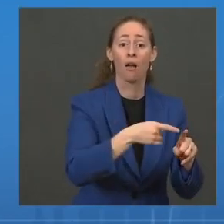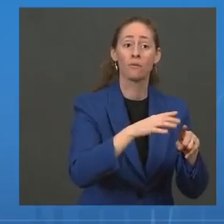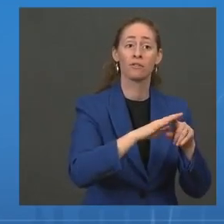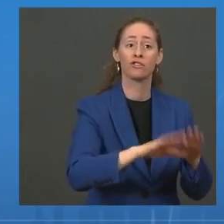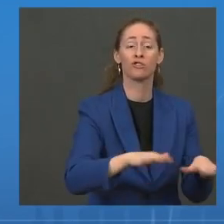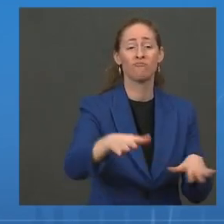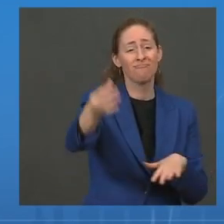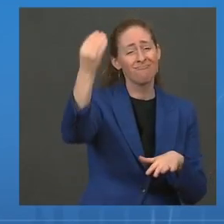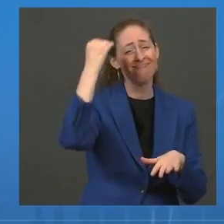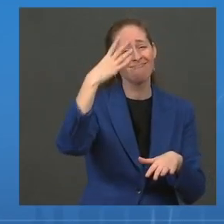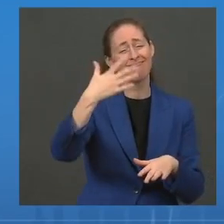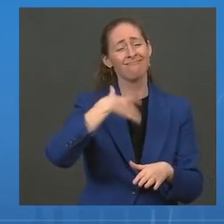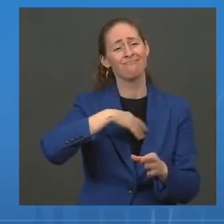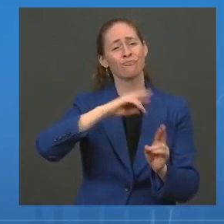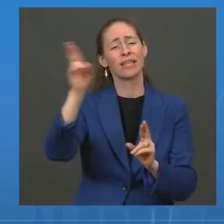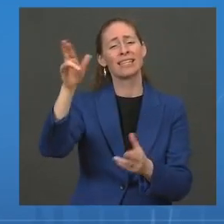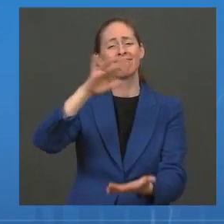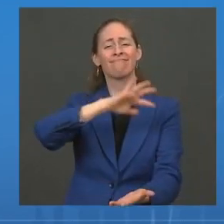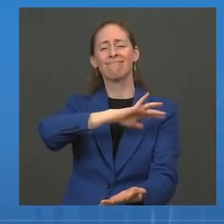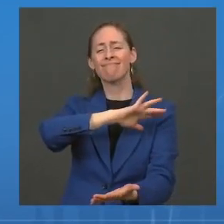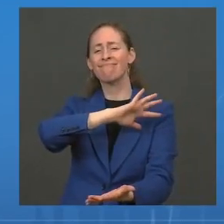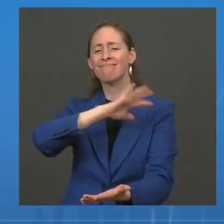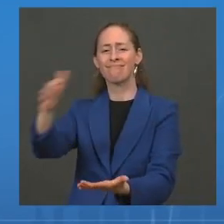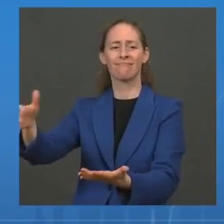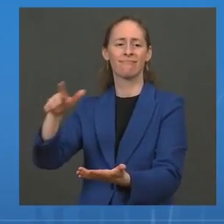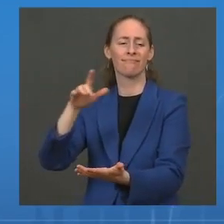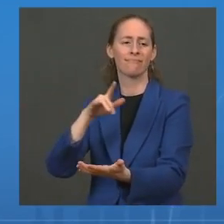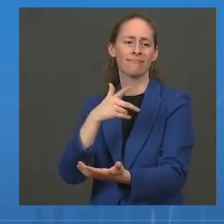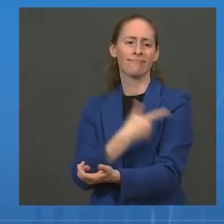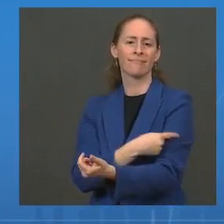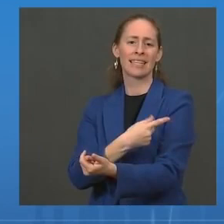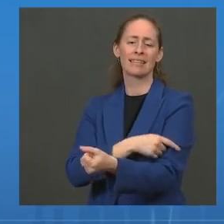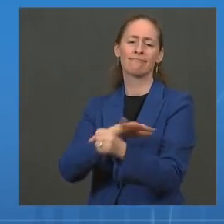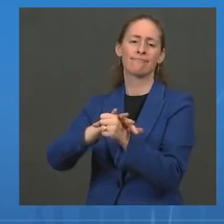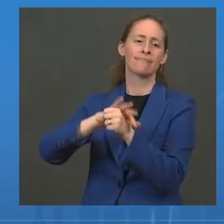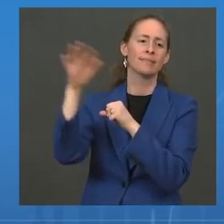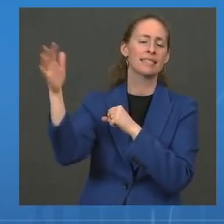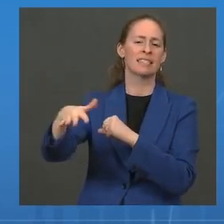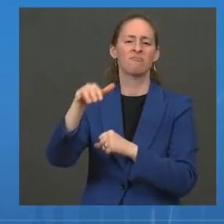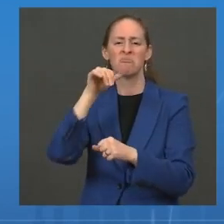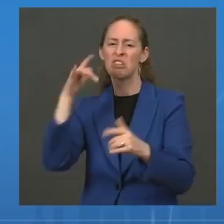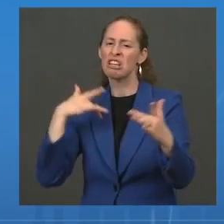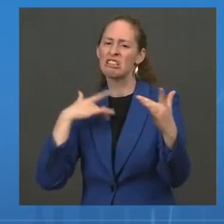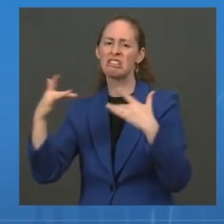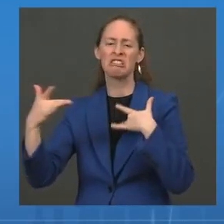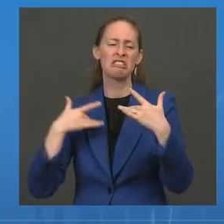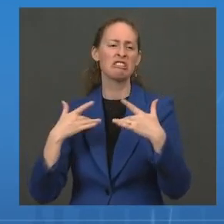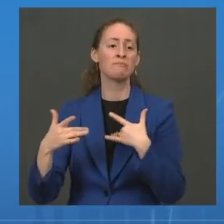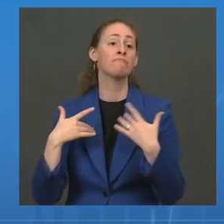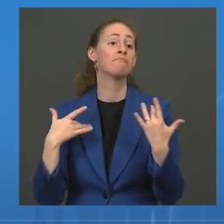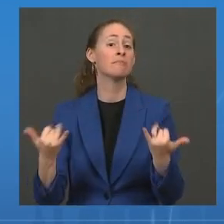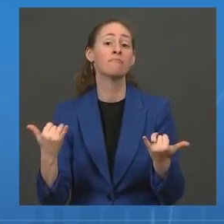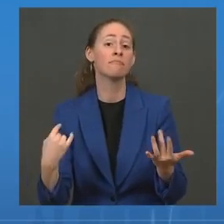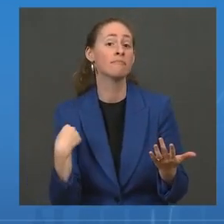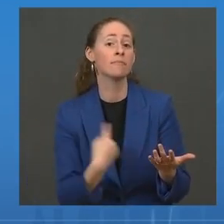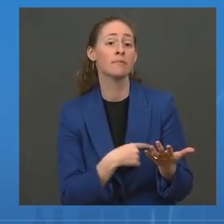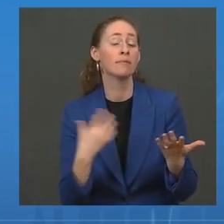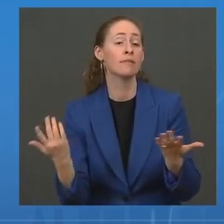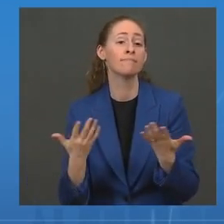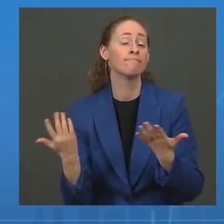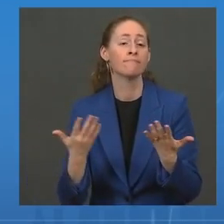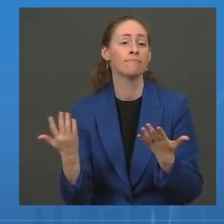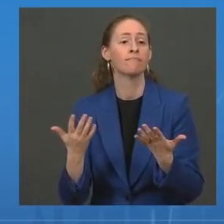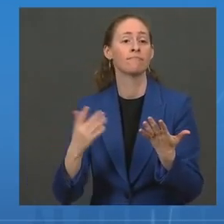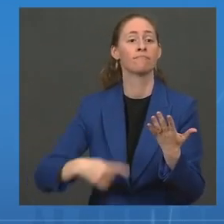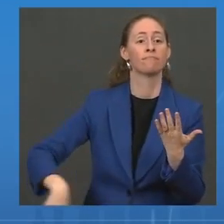28 million kids, ages 5 to 11. Now we are with 20,000 sites, trusted sites,